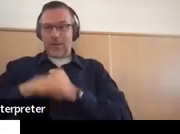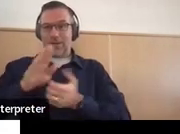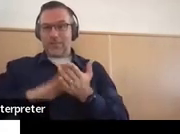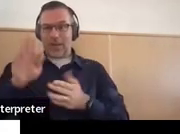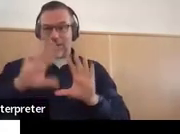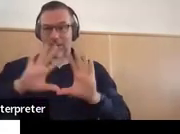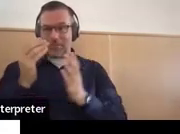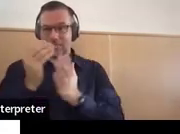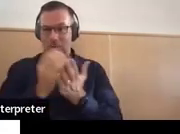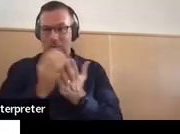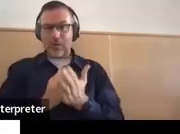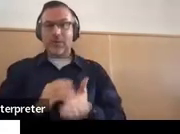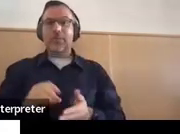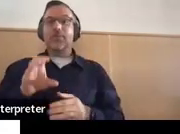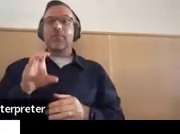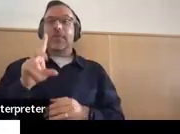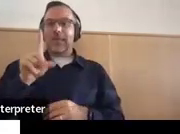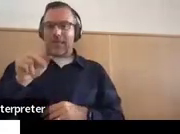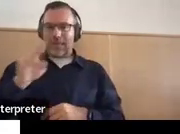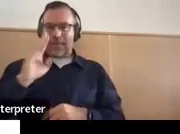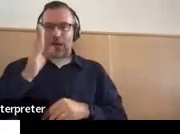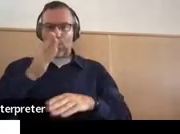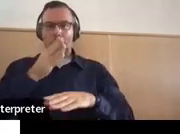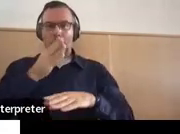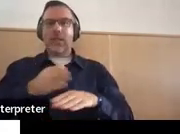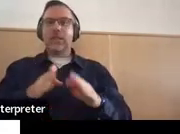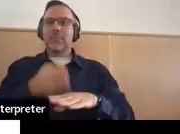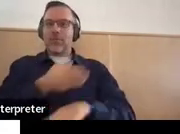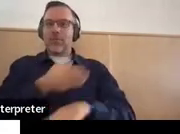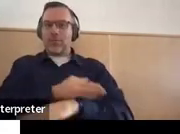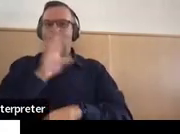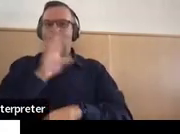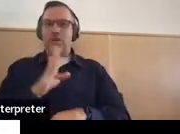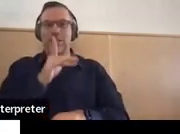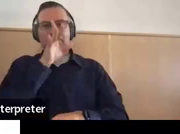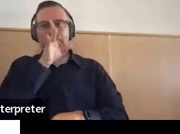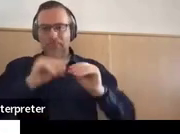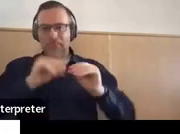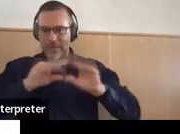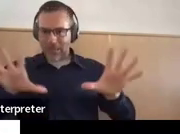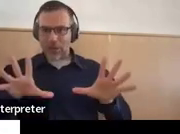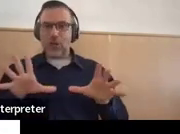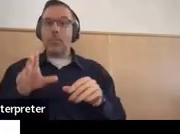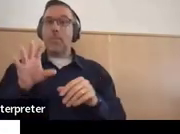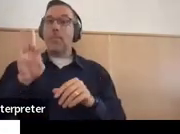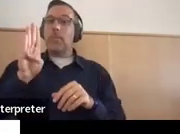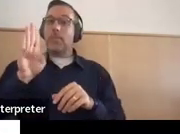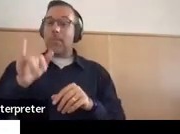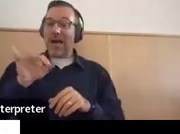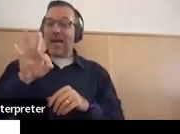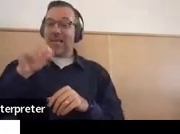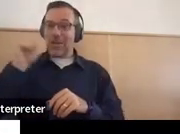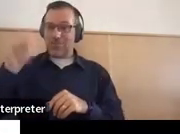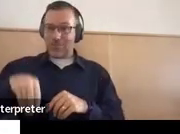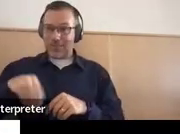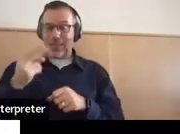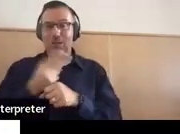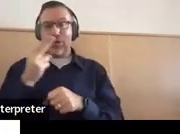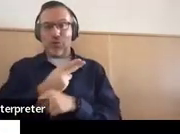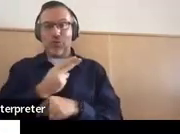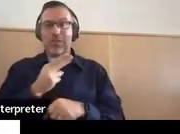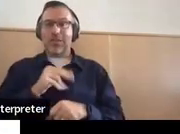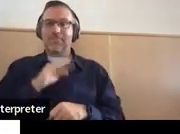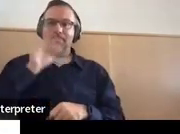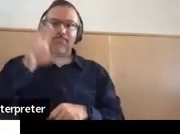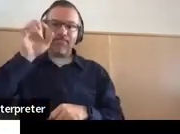improve his intelligibility to 90% by using appropriate phrasing and sentence production. So pitch,